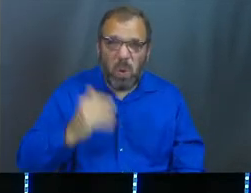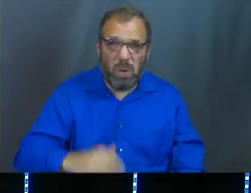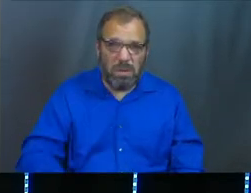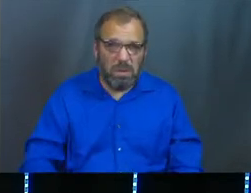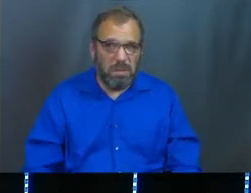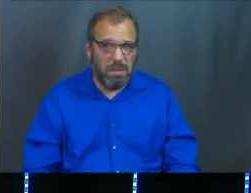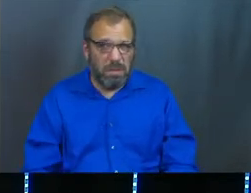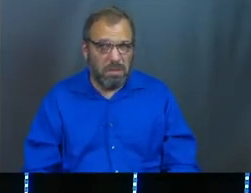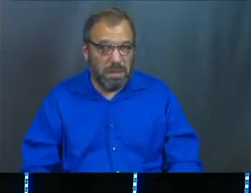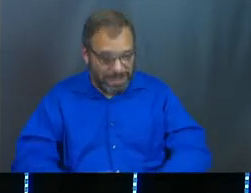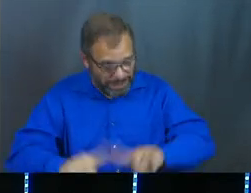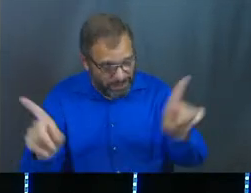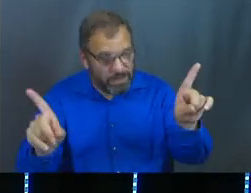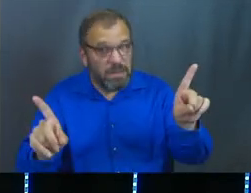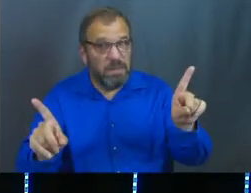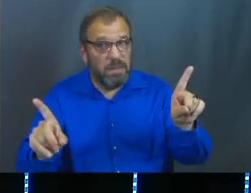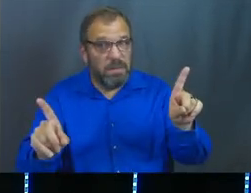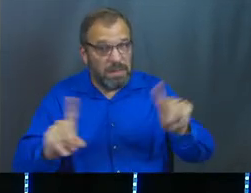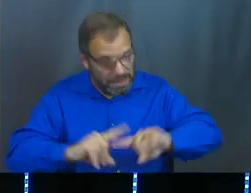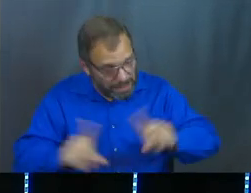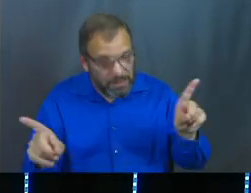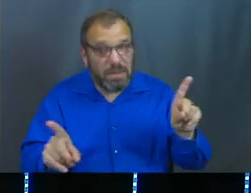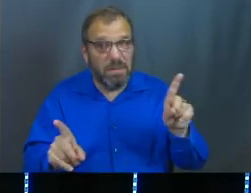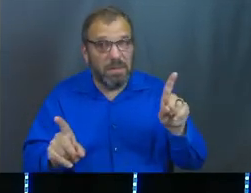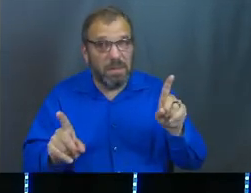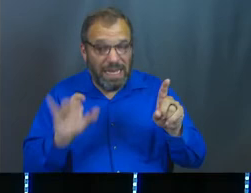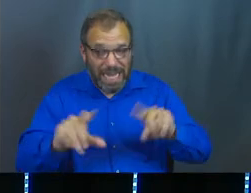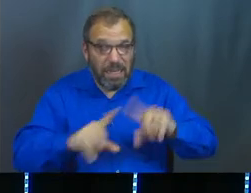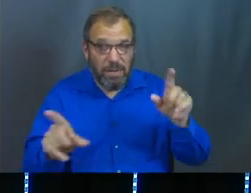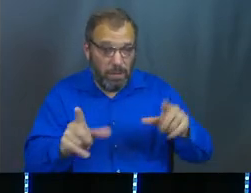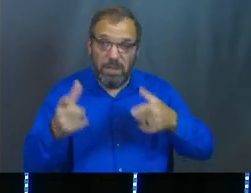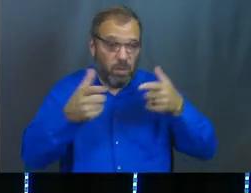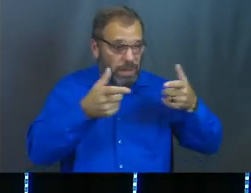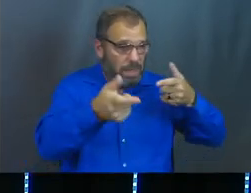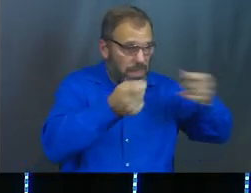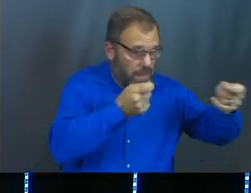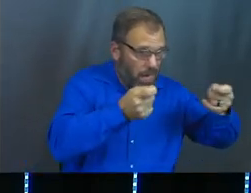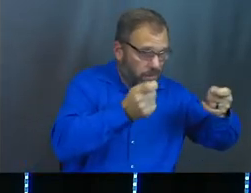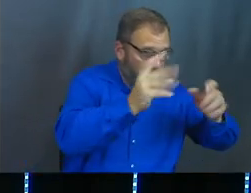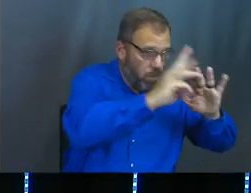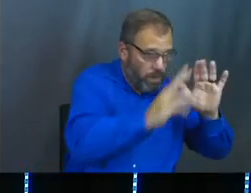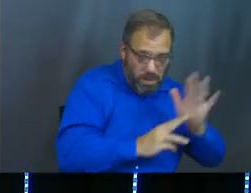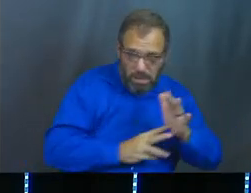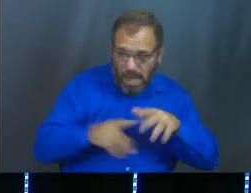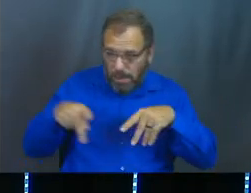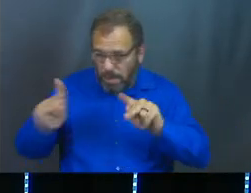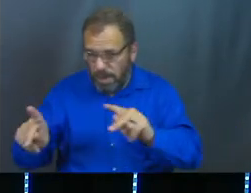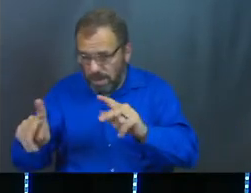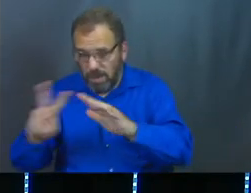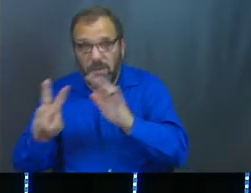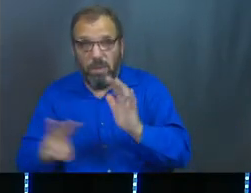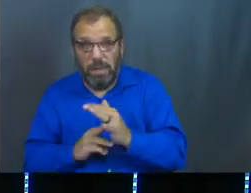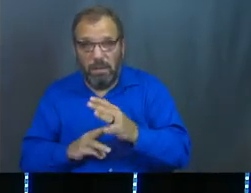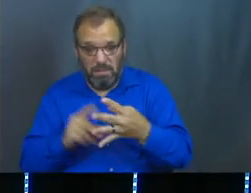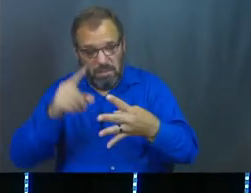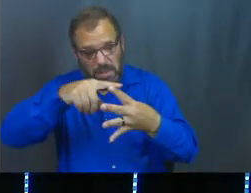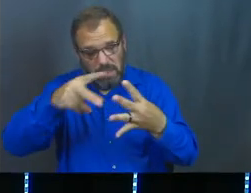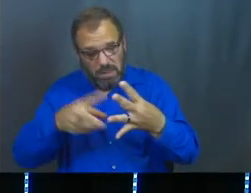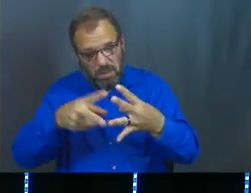And there's a difference. There's a difference between the sovereign will and the permissible, all of it.